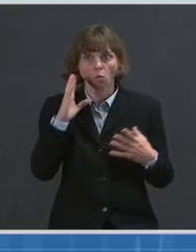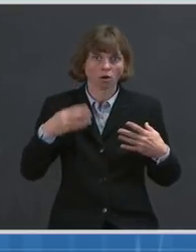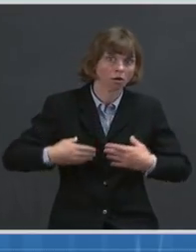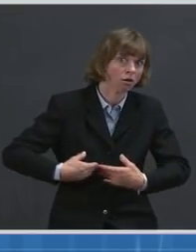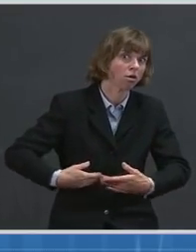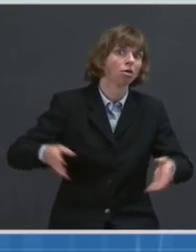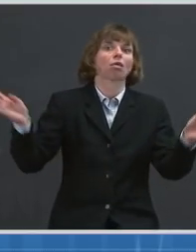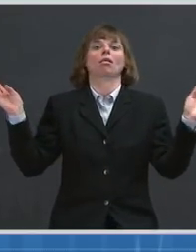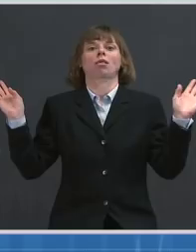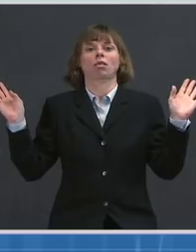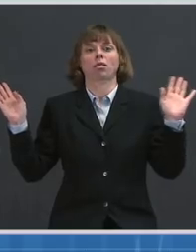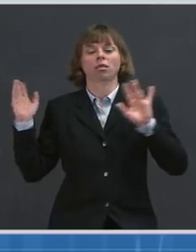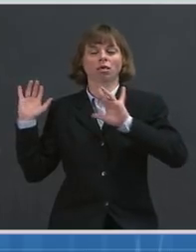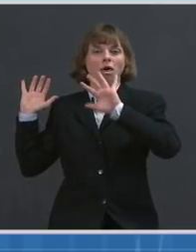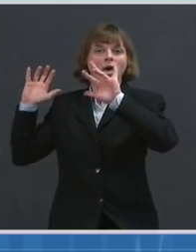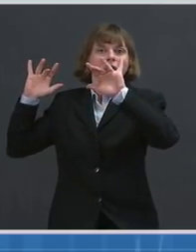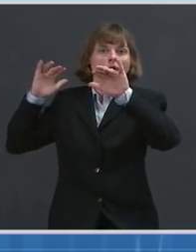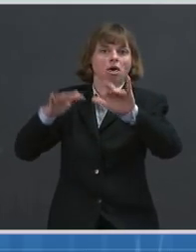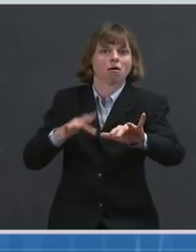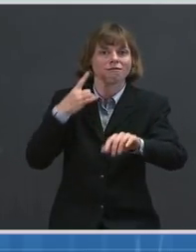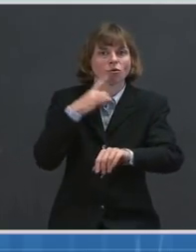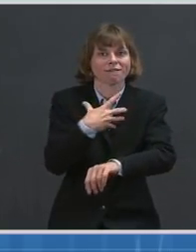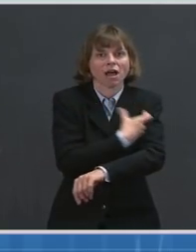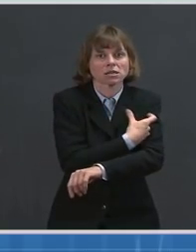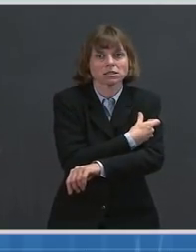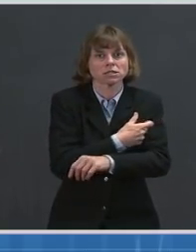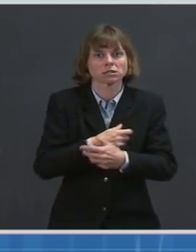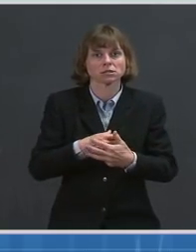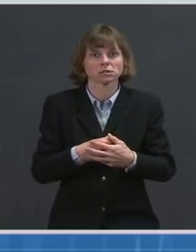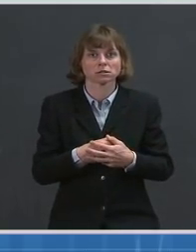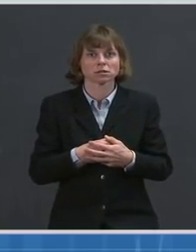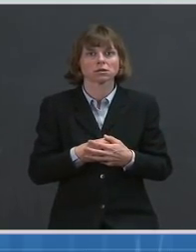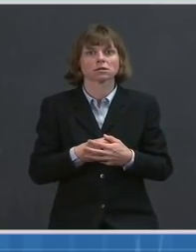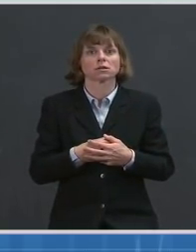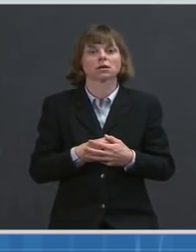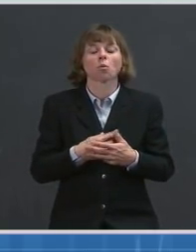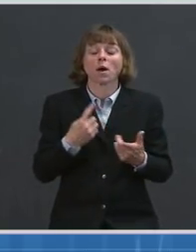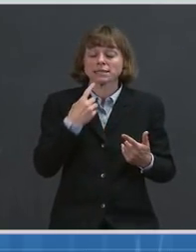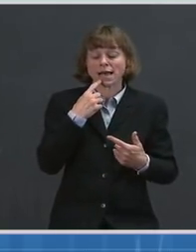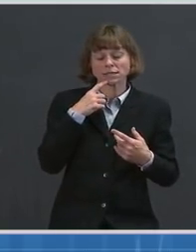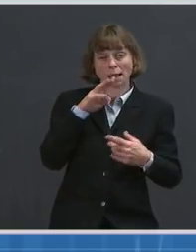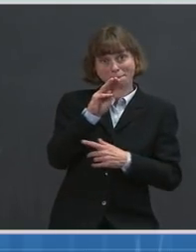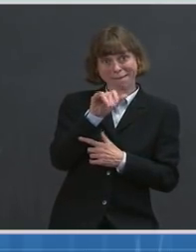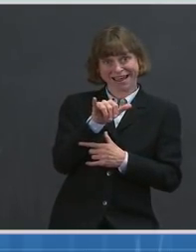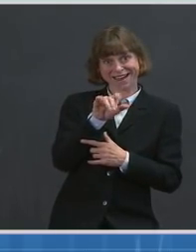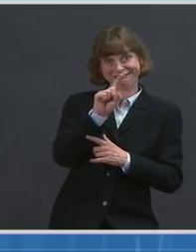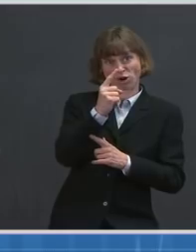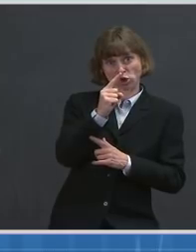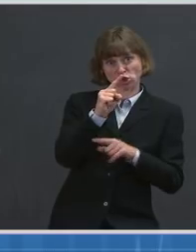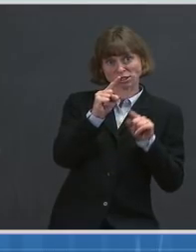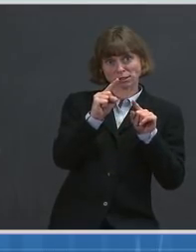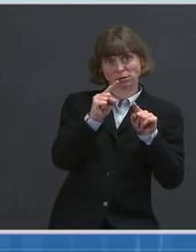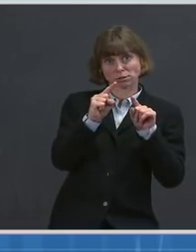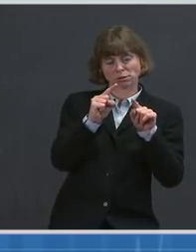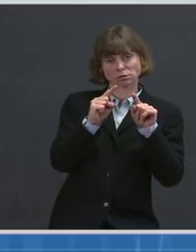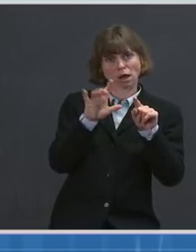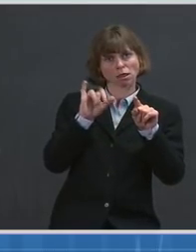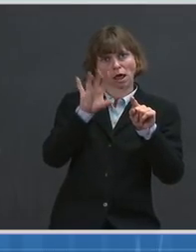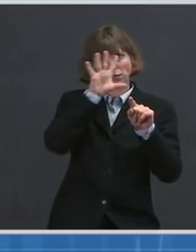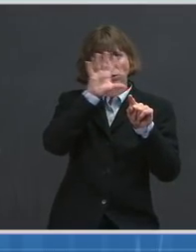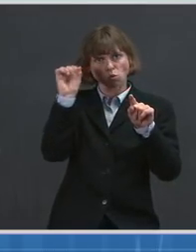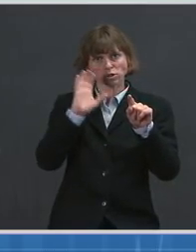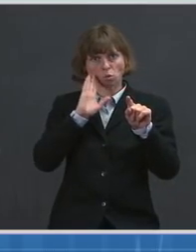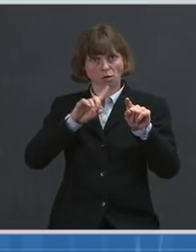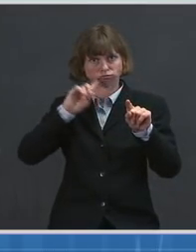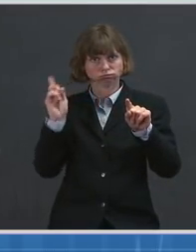Well, I think that the key here is that May 1 is a date that the President will direct using his authorities.